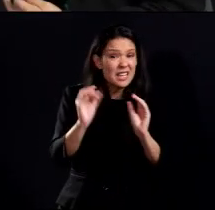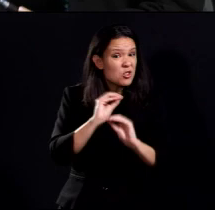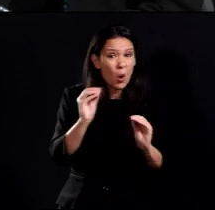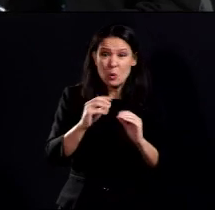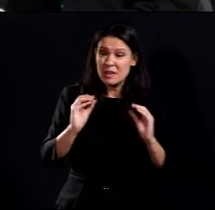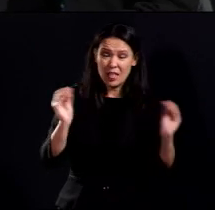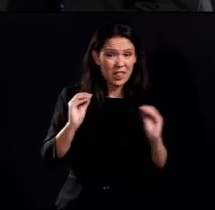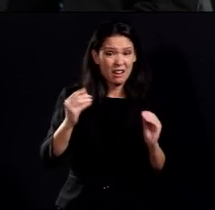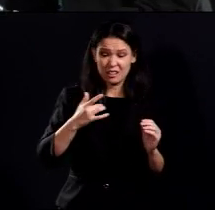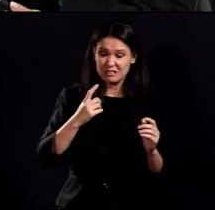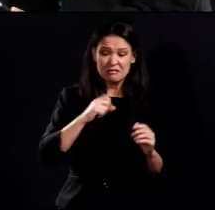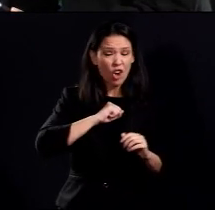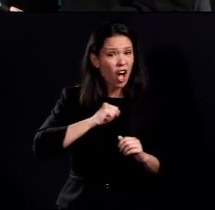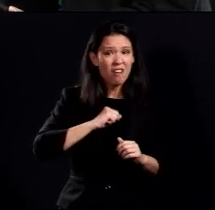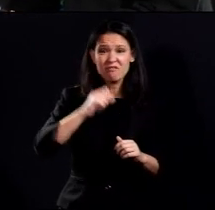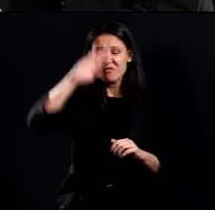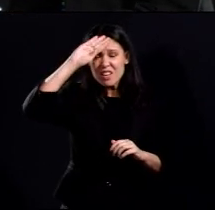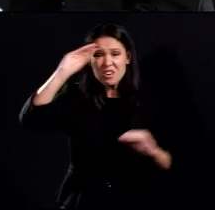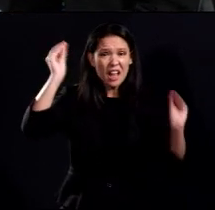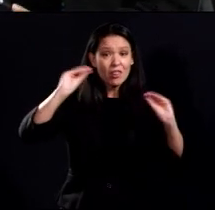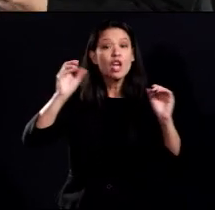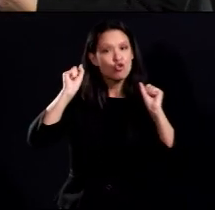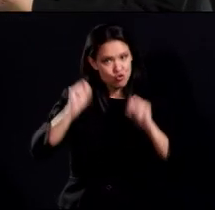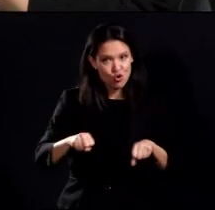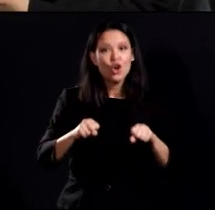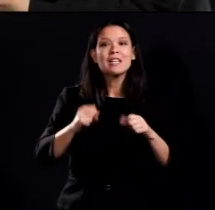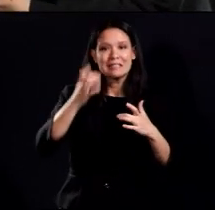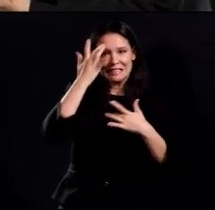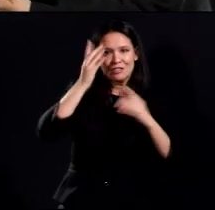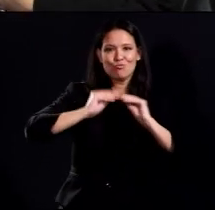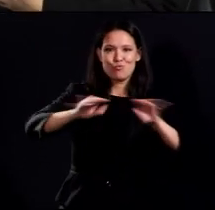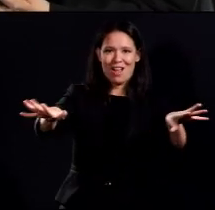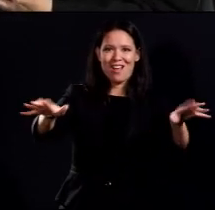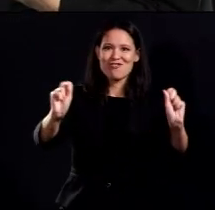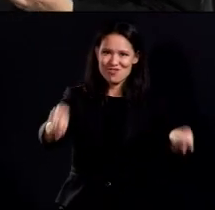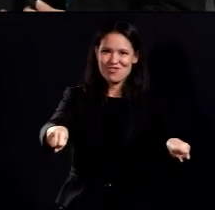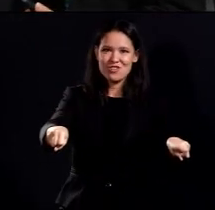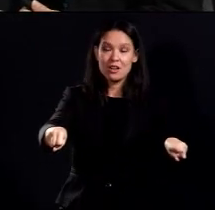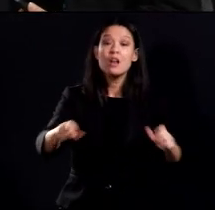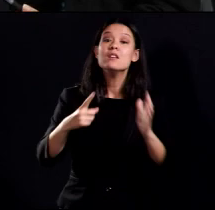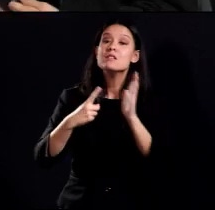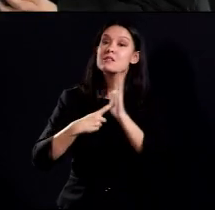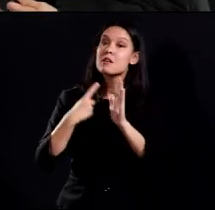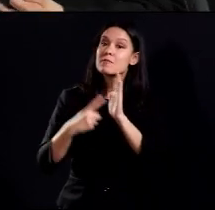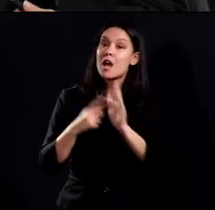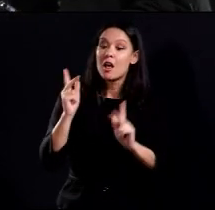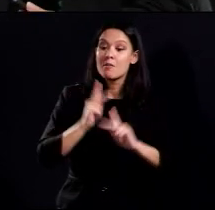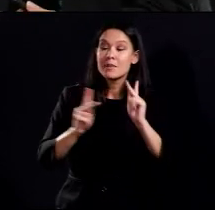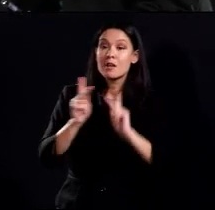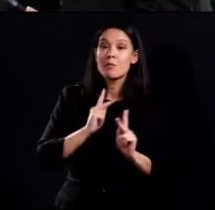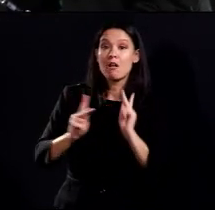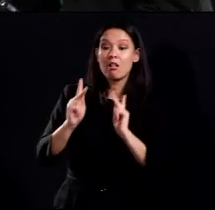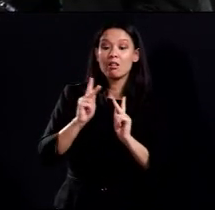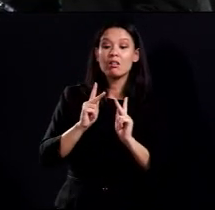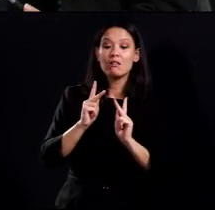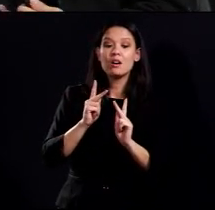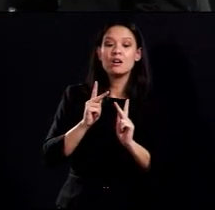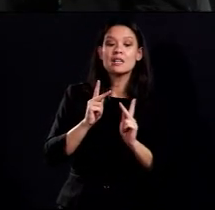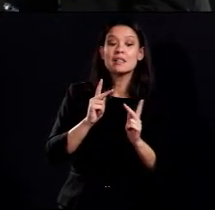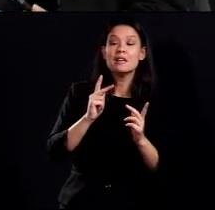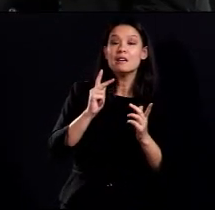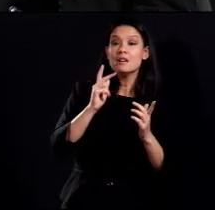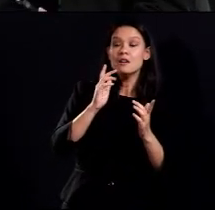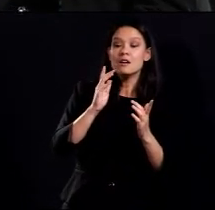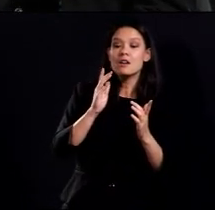definitely spread the virus. And of course, people who do end up getting sick, even before they started having signs and symptoms,